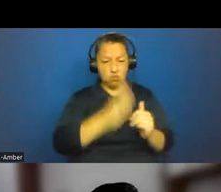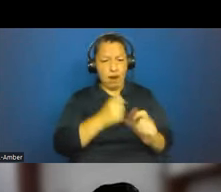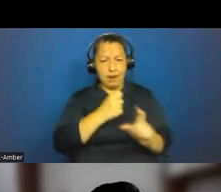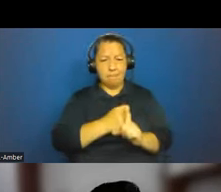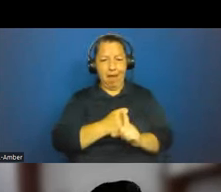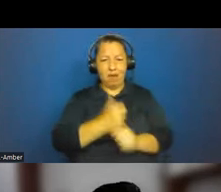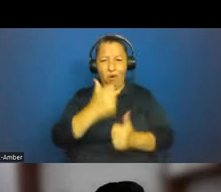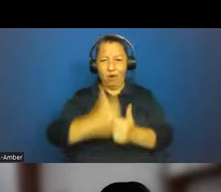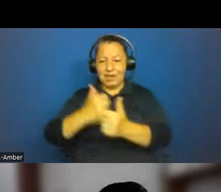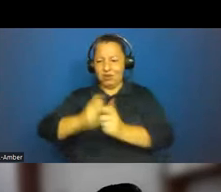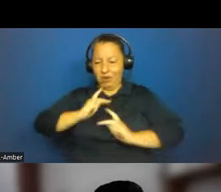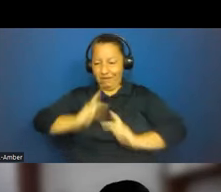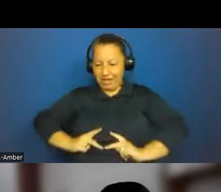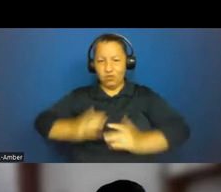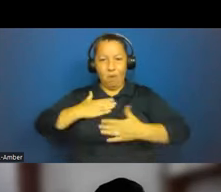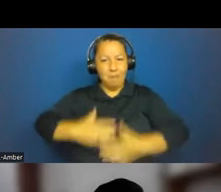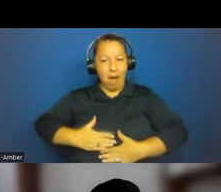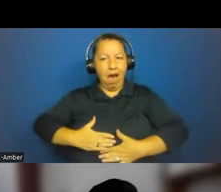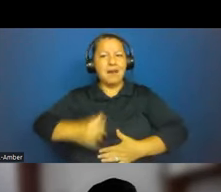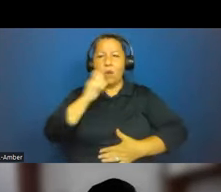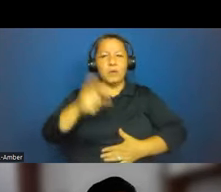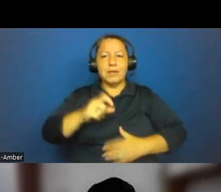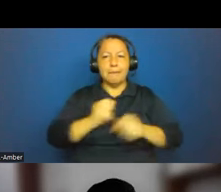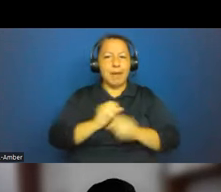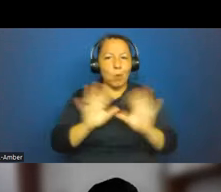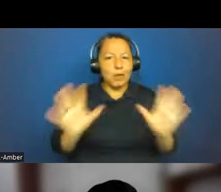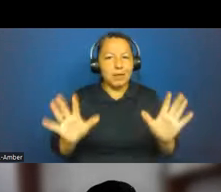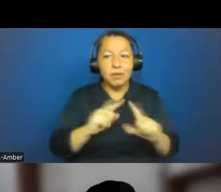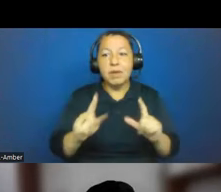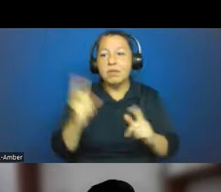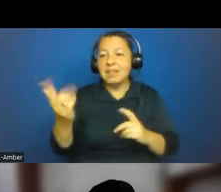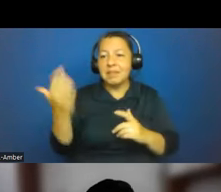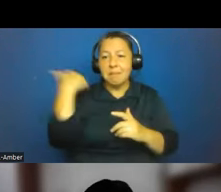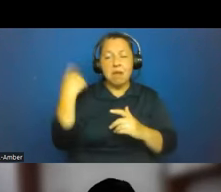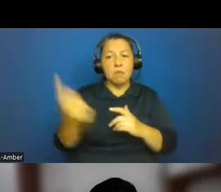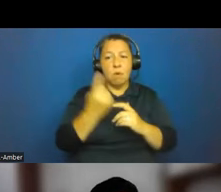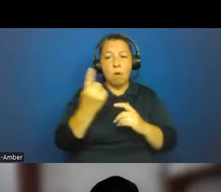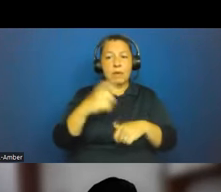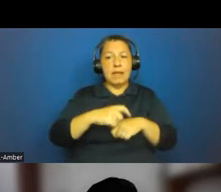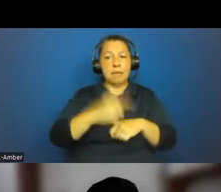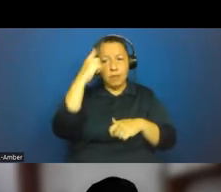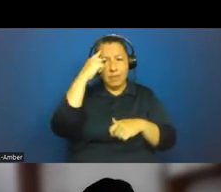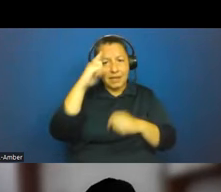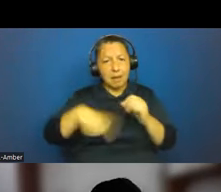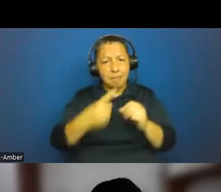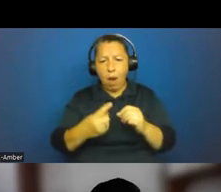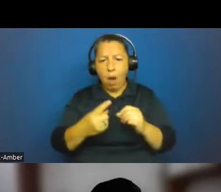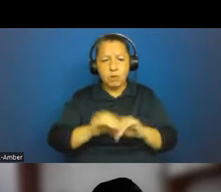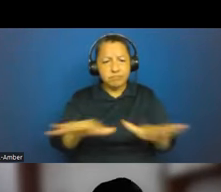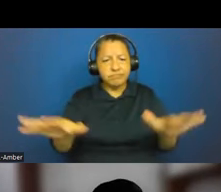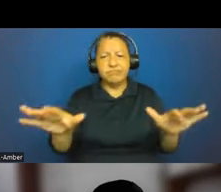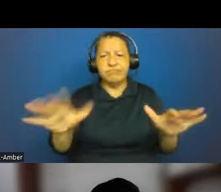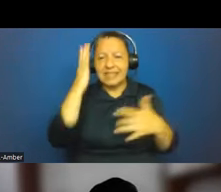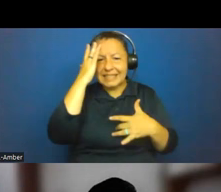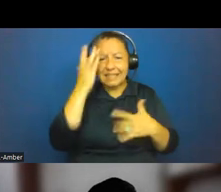case. mean, in the past, it was always a moment to try to say, think about the impact of epidemic disease. I don't need to make that case for you at all now.